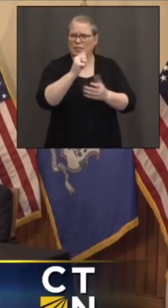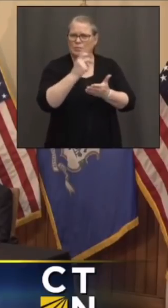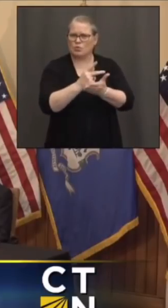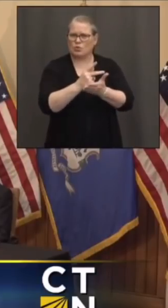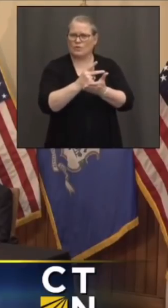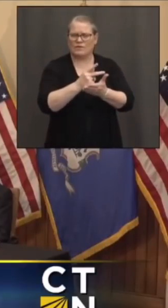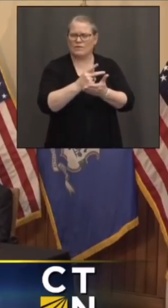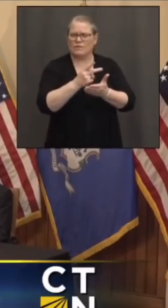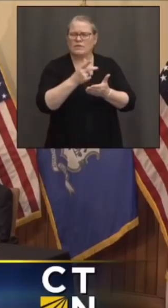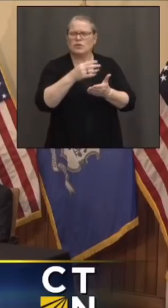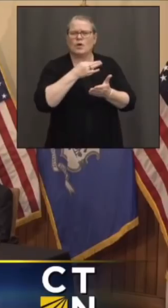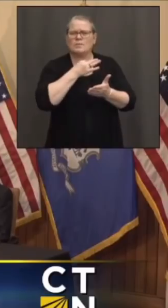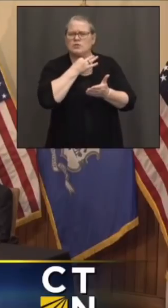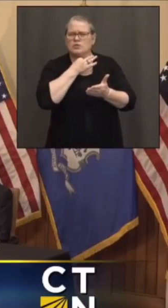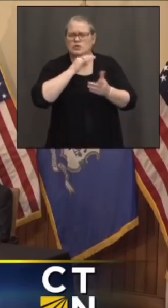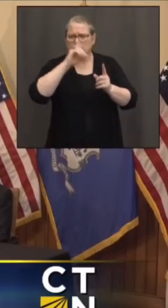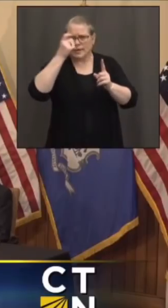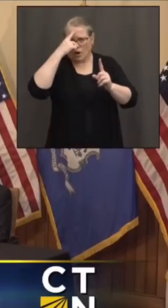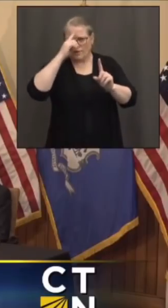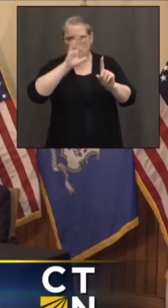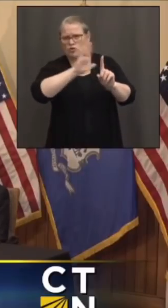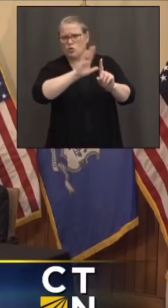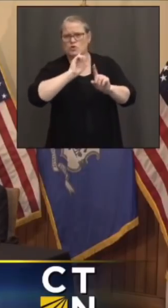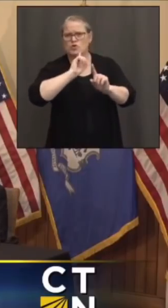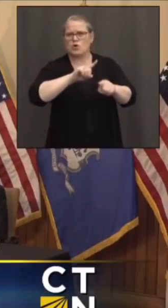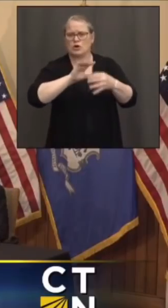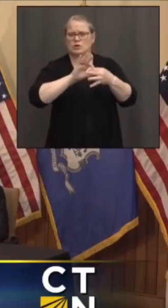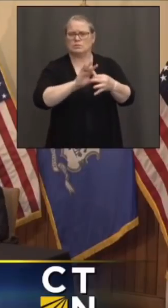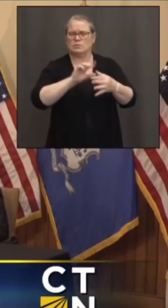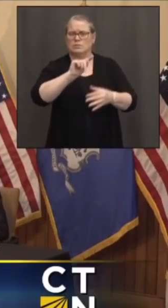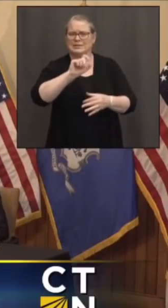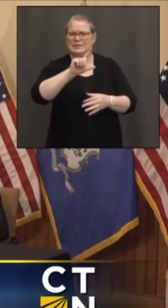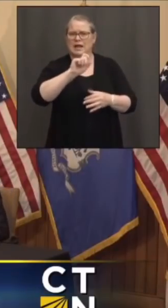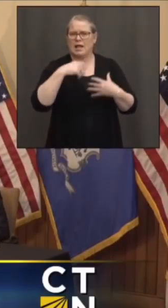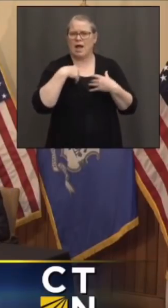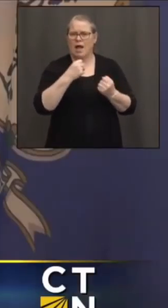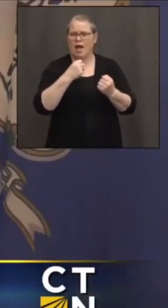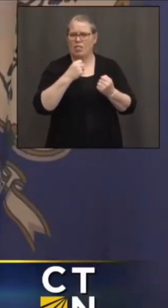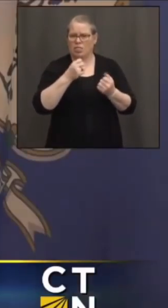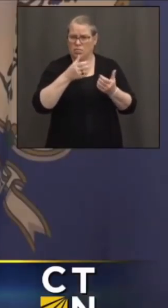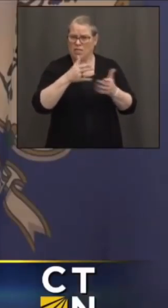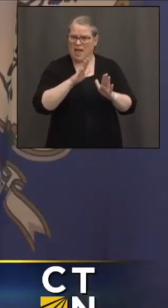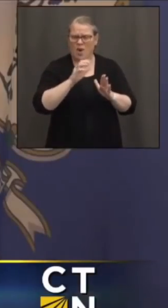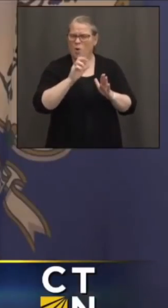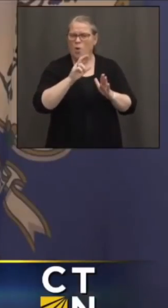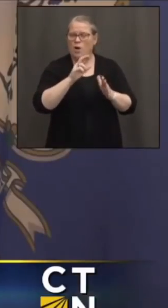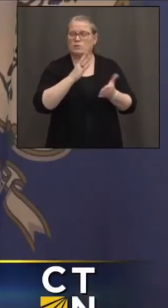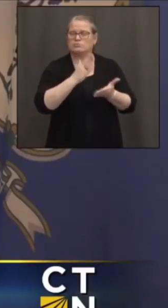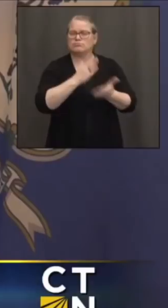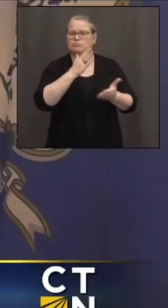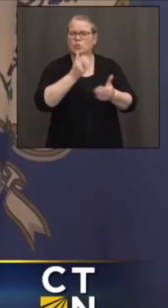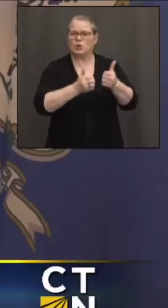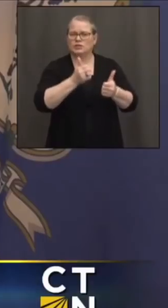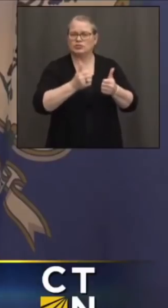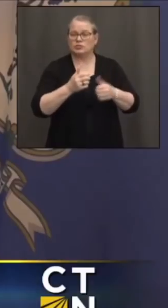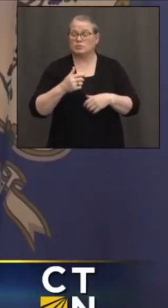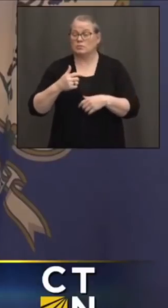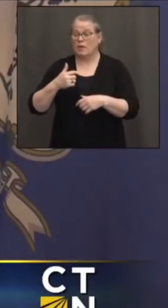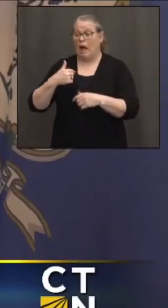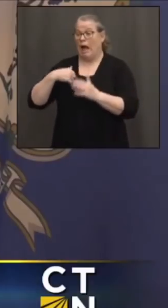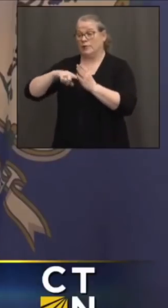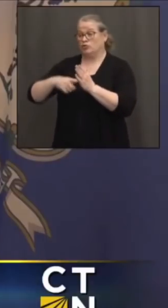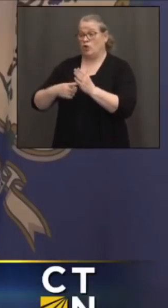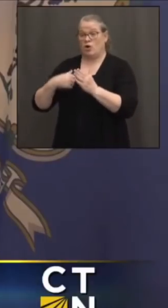governor's order on telehealth coverage? I'll start. I want to keep telehealth. I want to make it permanent in the state, work with the